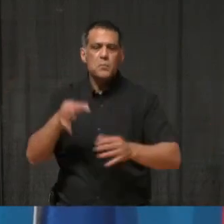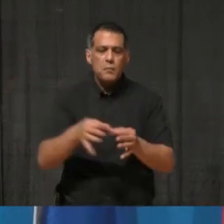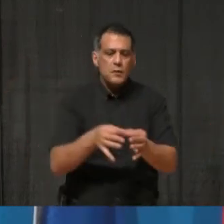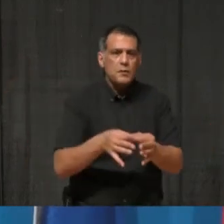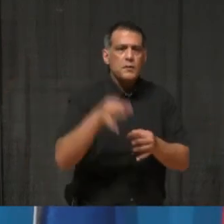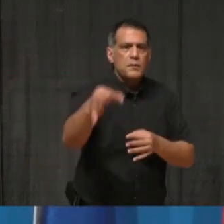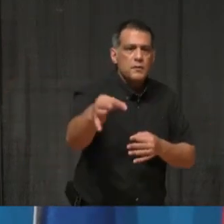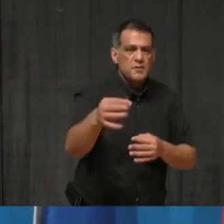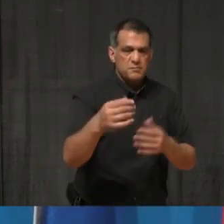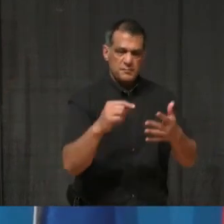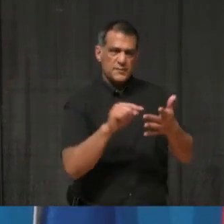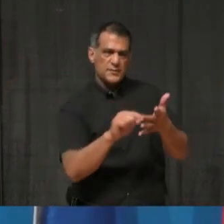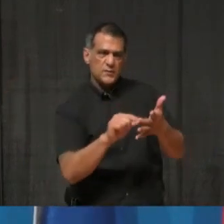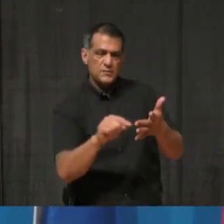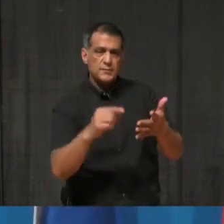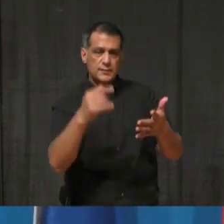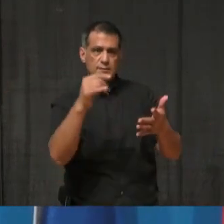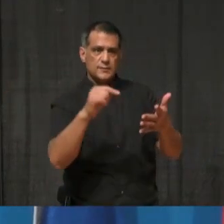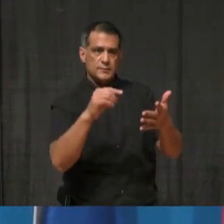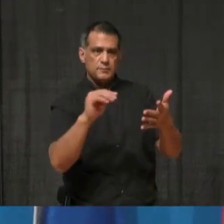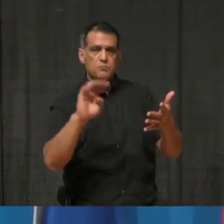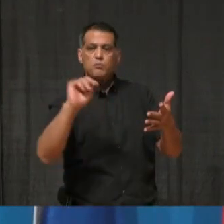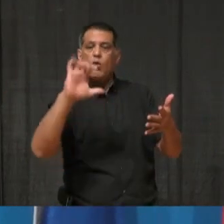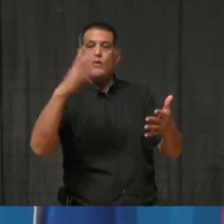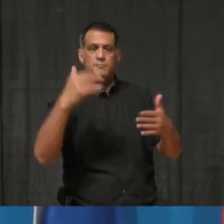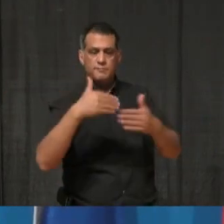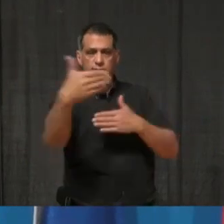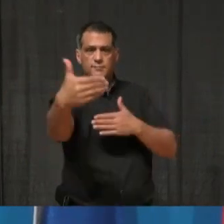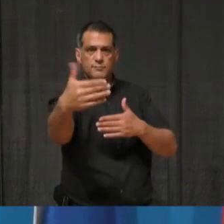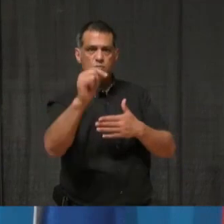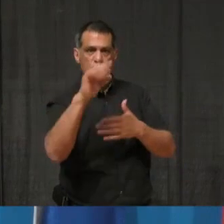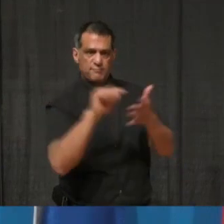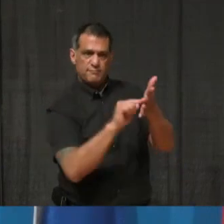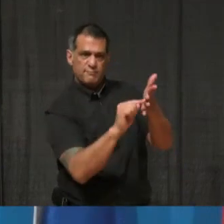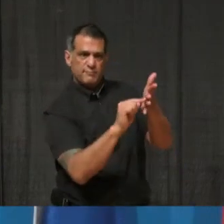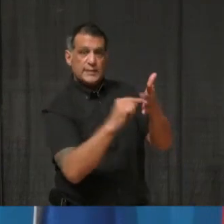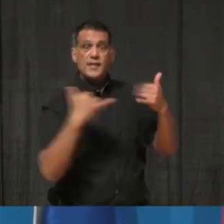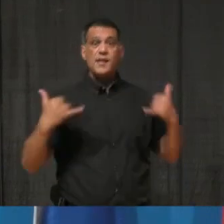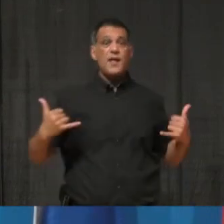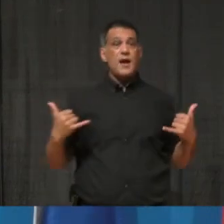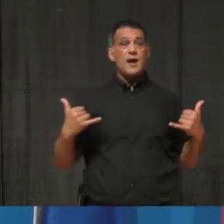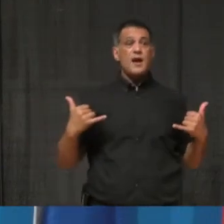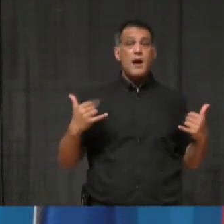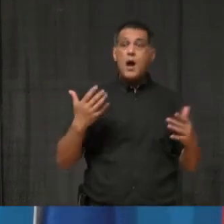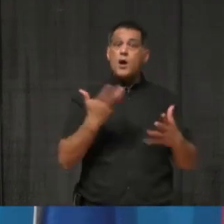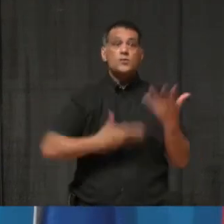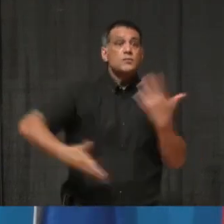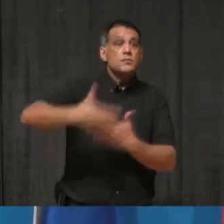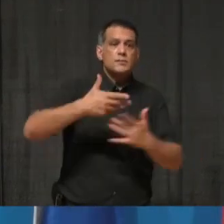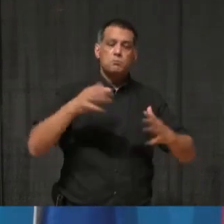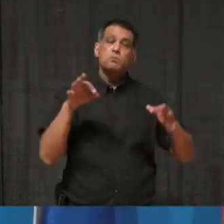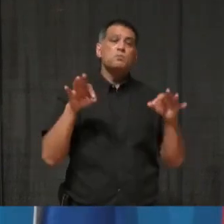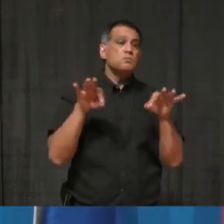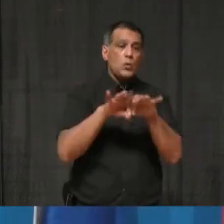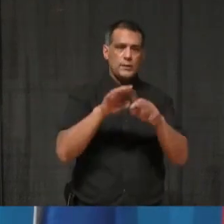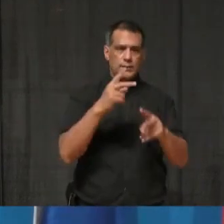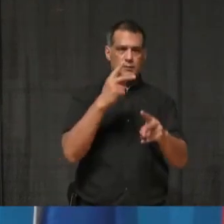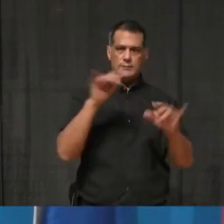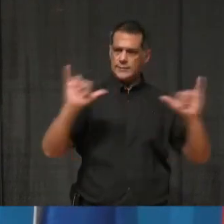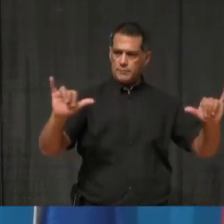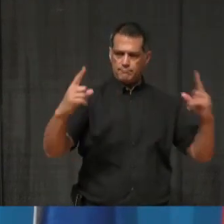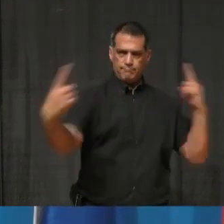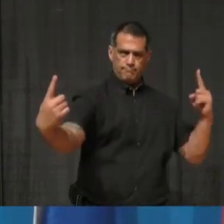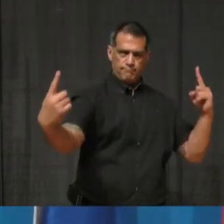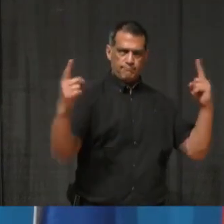And that means, for the time being, how we interact still matters—perhaps more than ever.